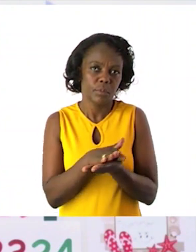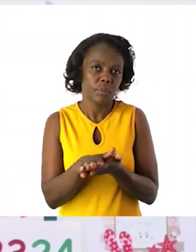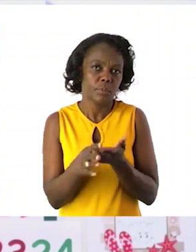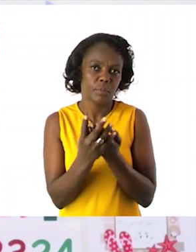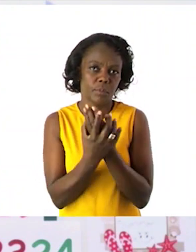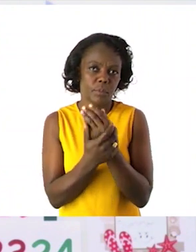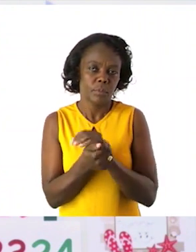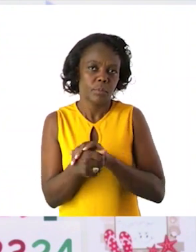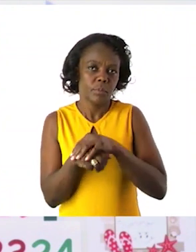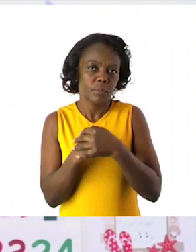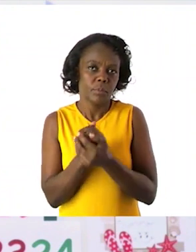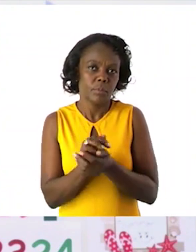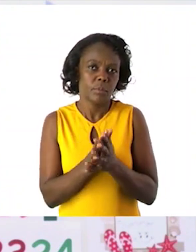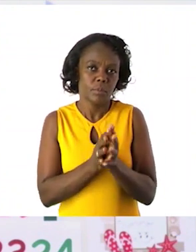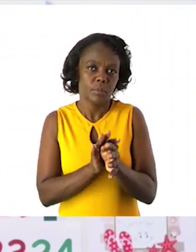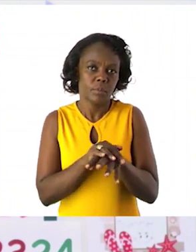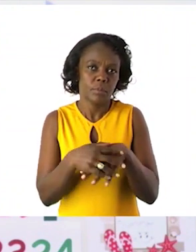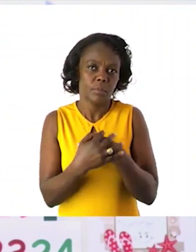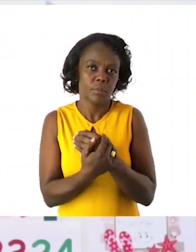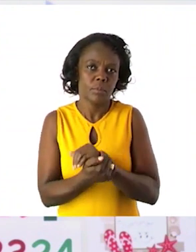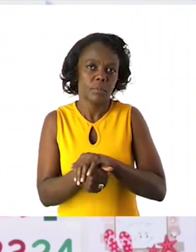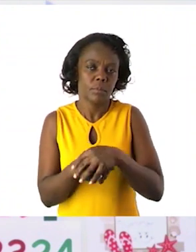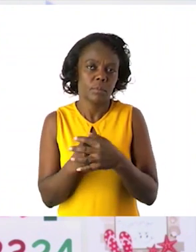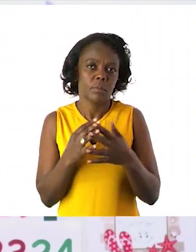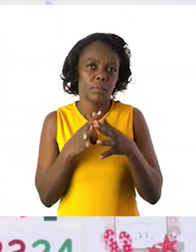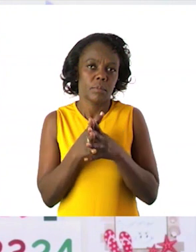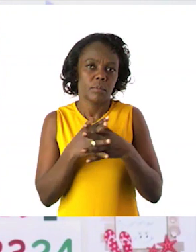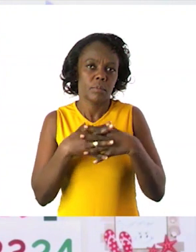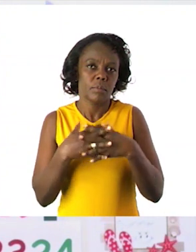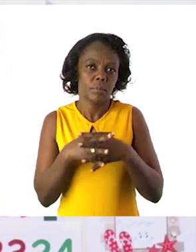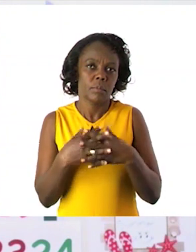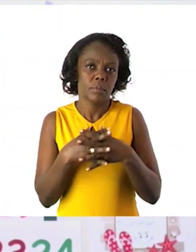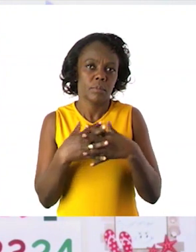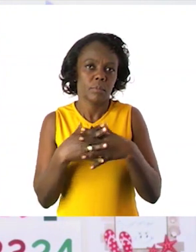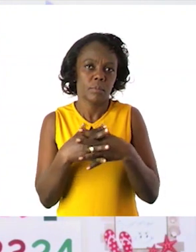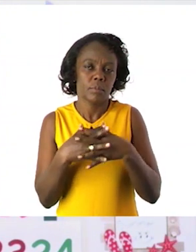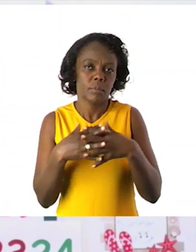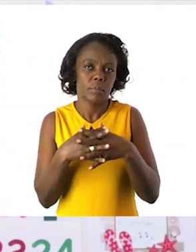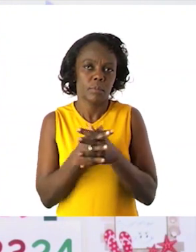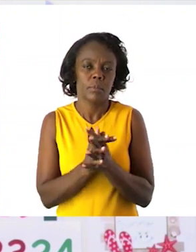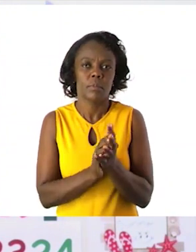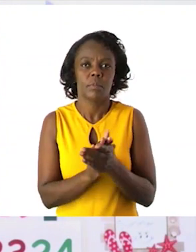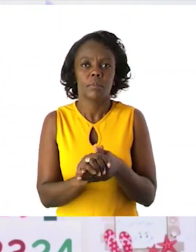nice rubbing outside and between the fingers.